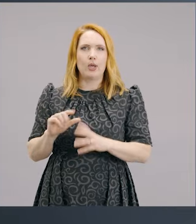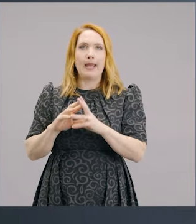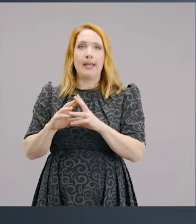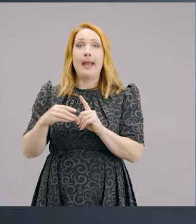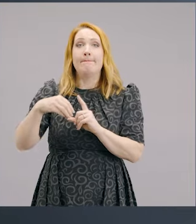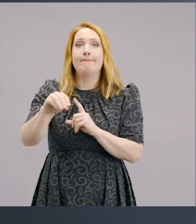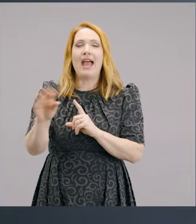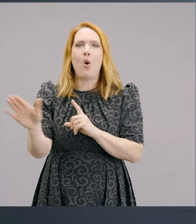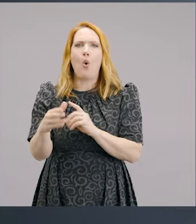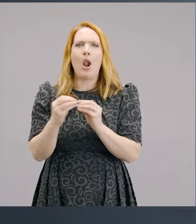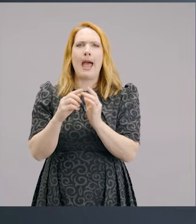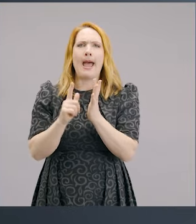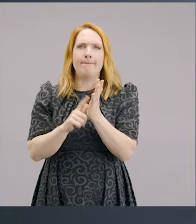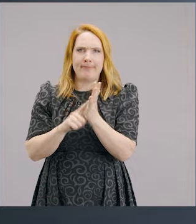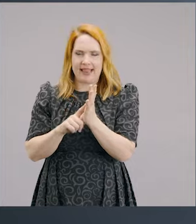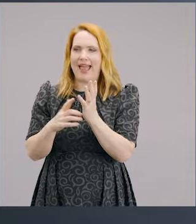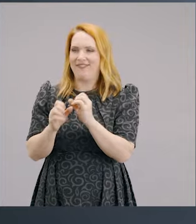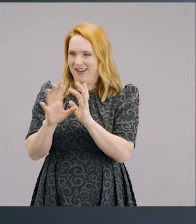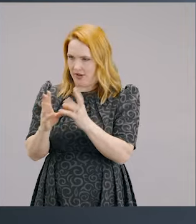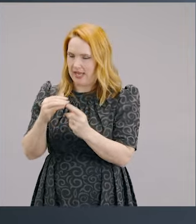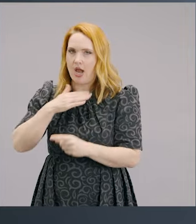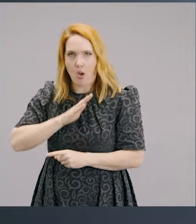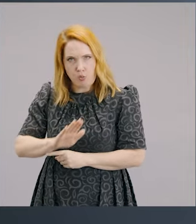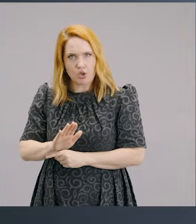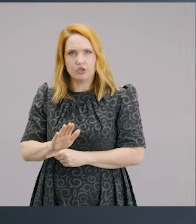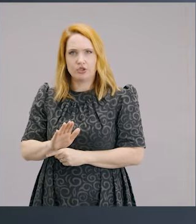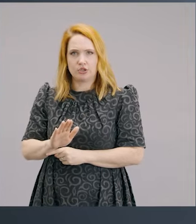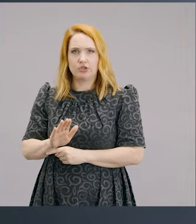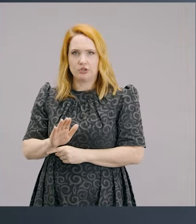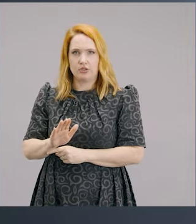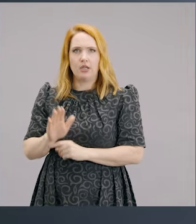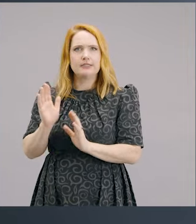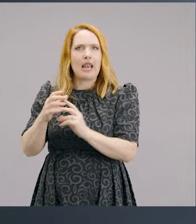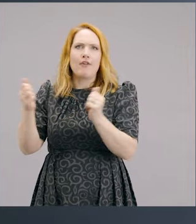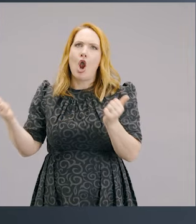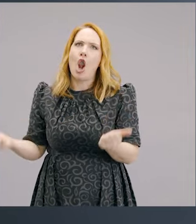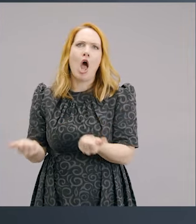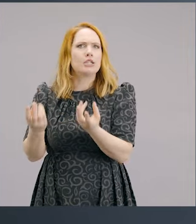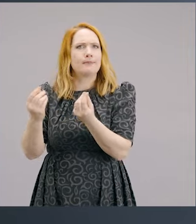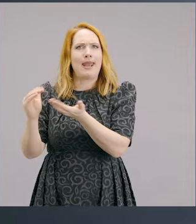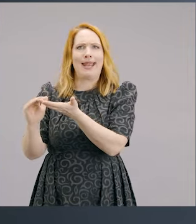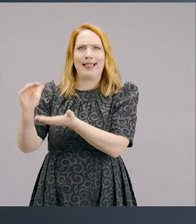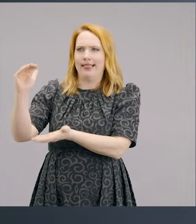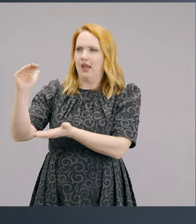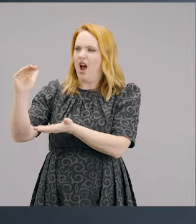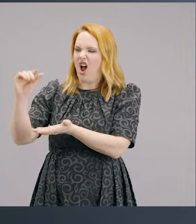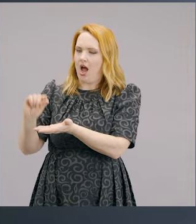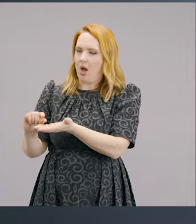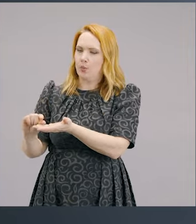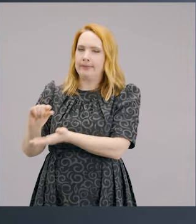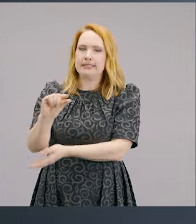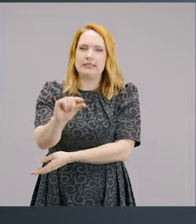So I've paid all my bills, I've done everything for me, I've got everything I want, I've got this massive surplus,